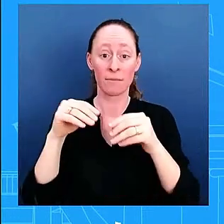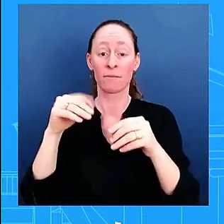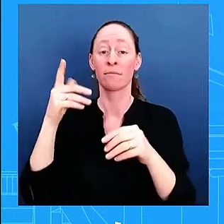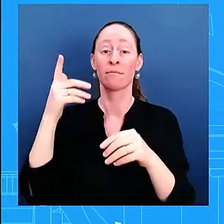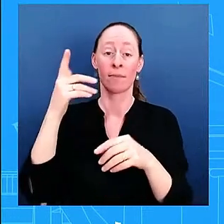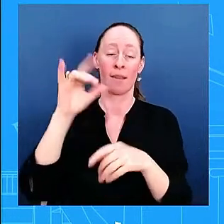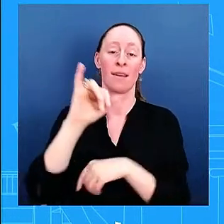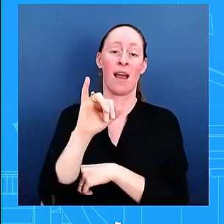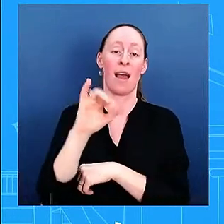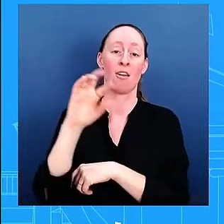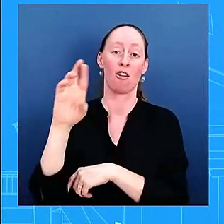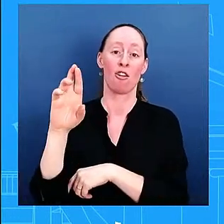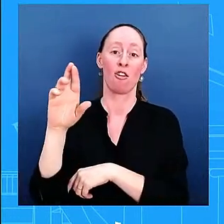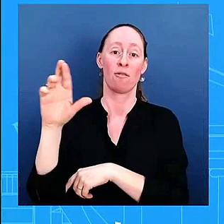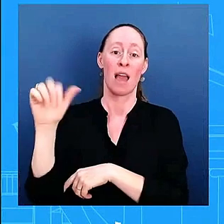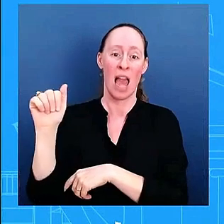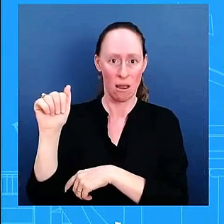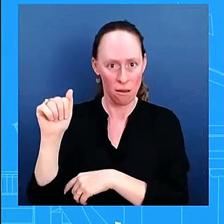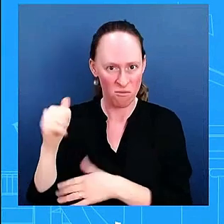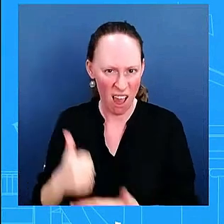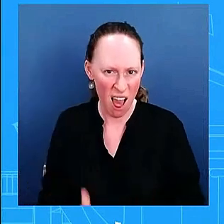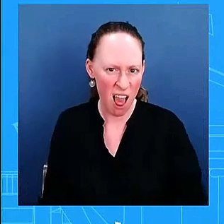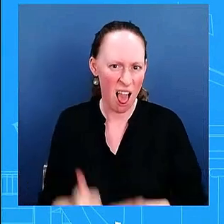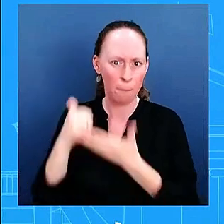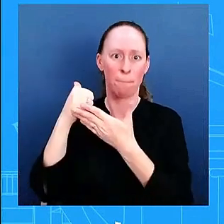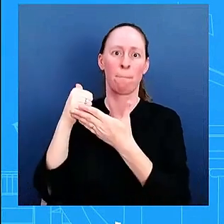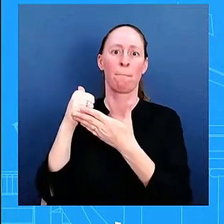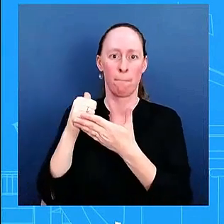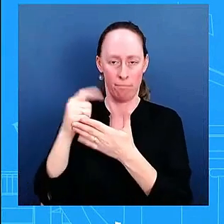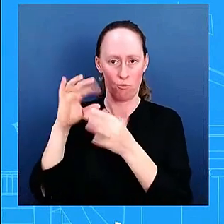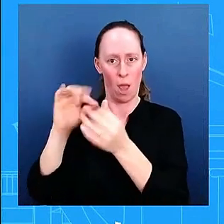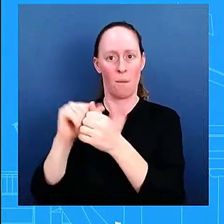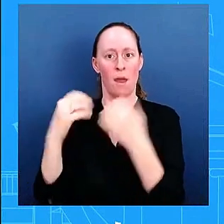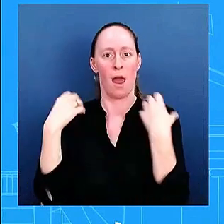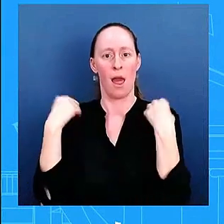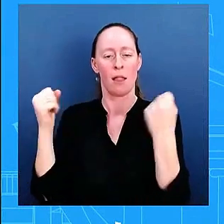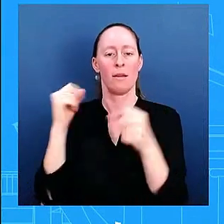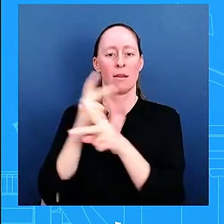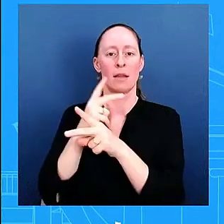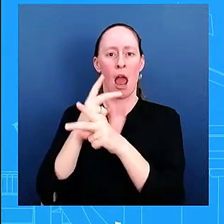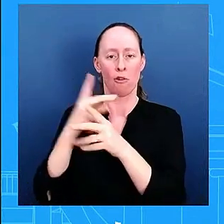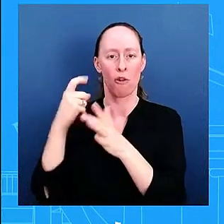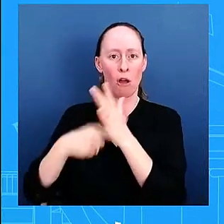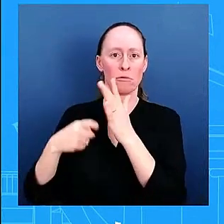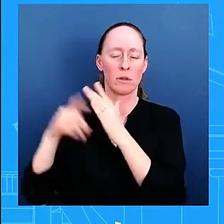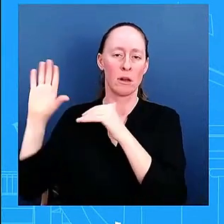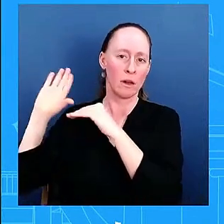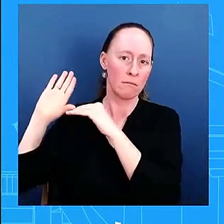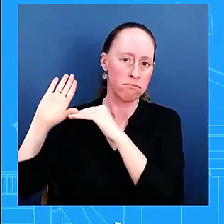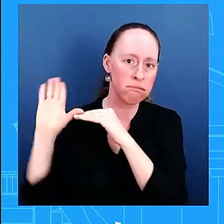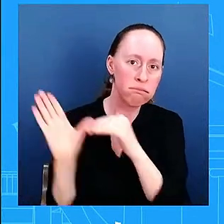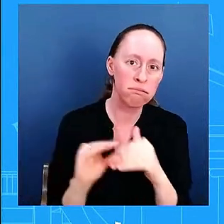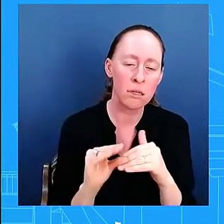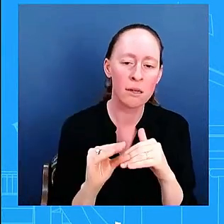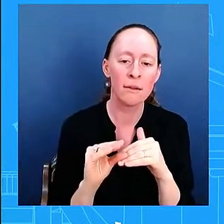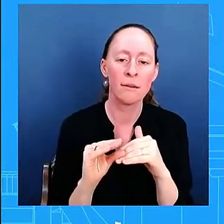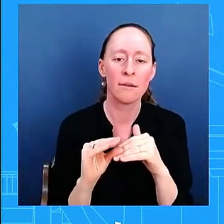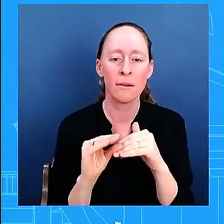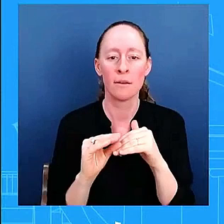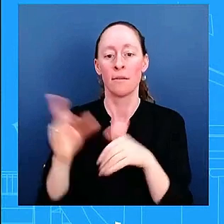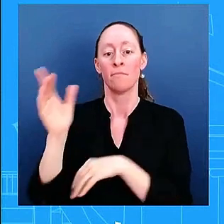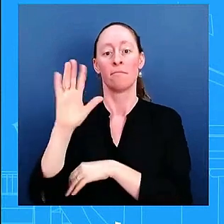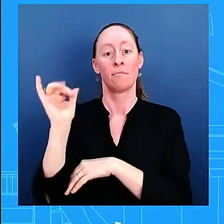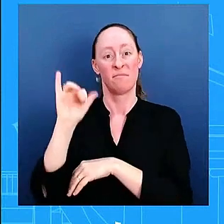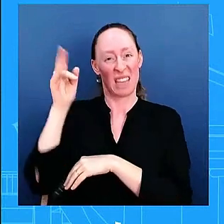important in one of the most um uh most historic pieces of legislation to deal with climate change